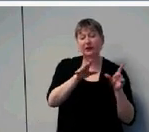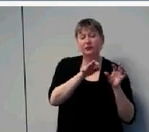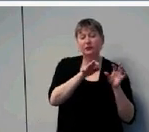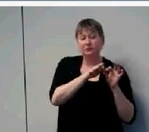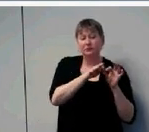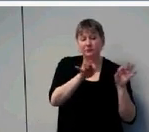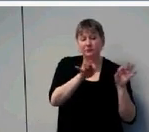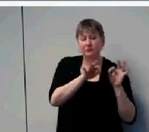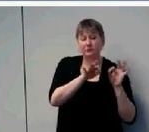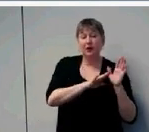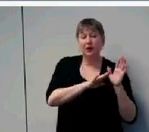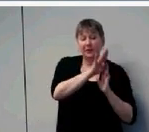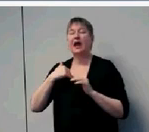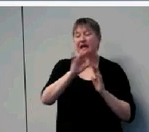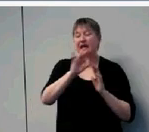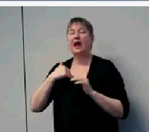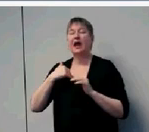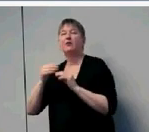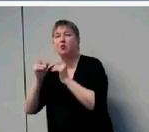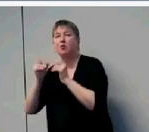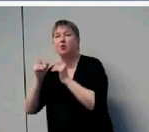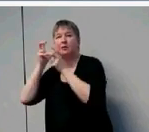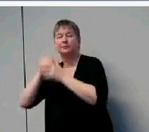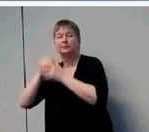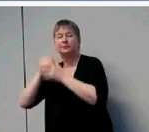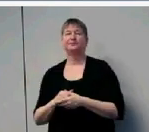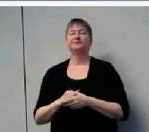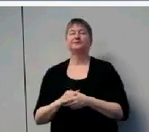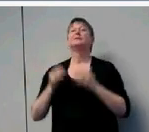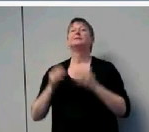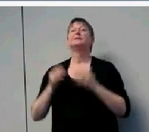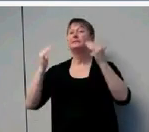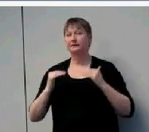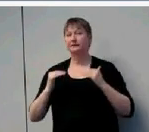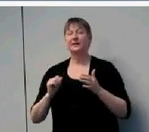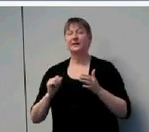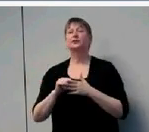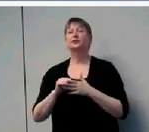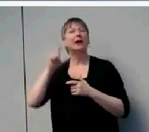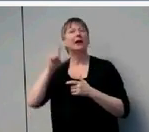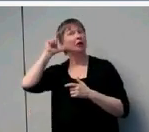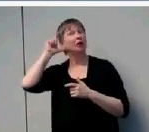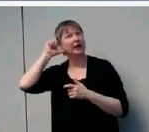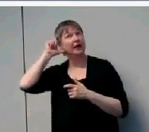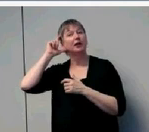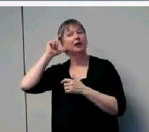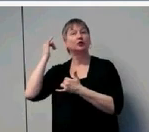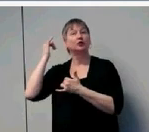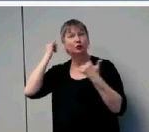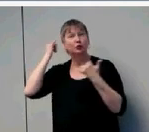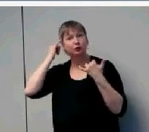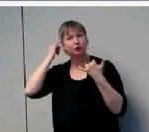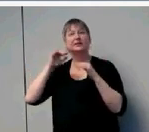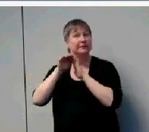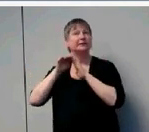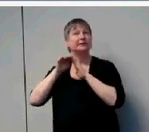What about hearing aid use, consistency, and duration? Well, first of all, here were some